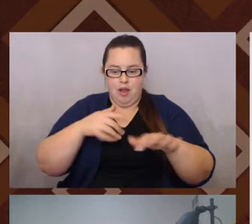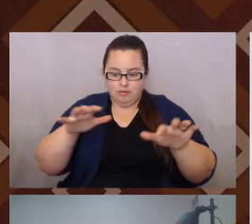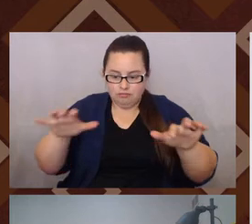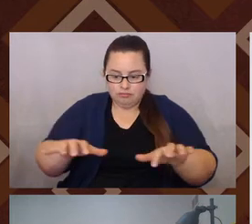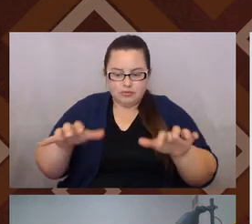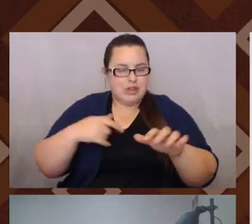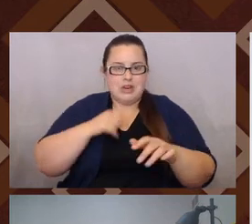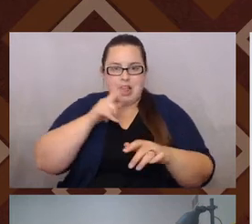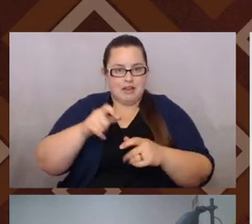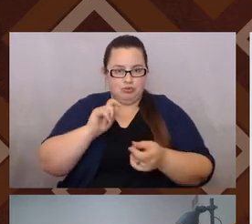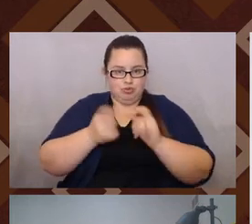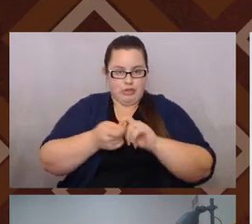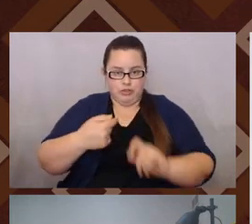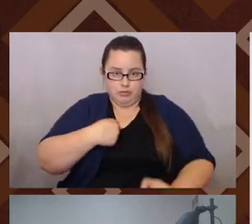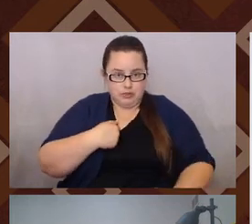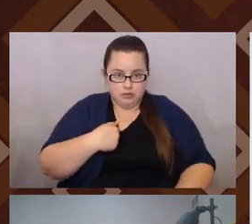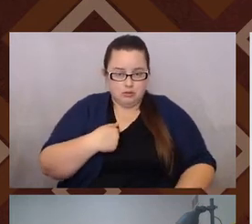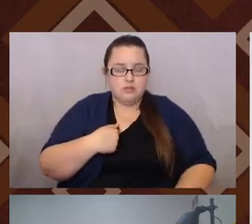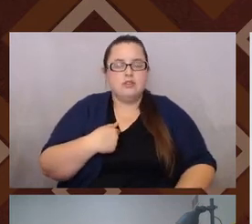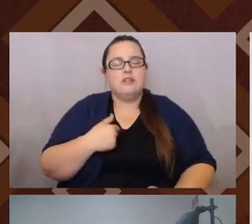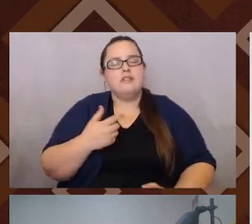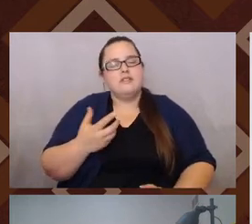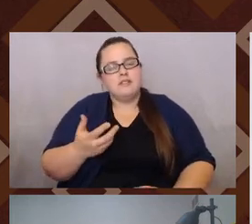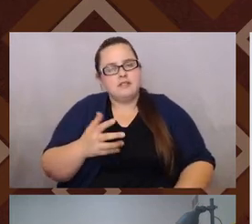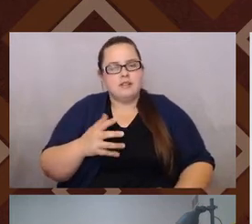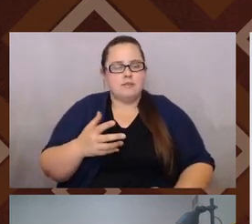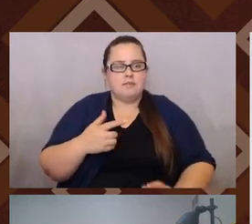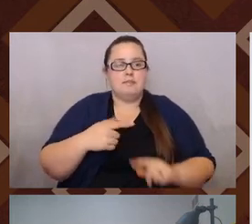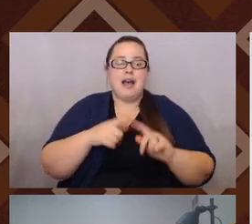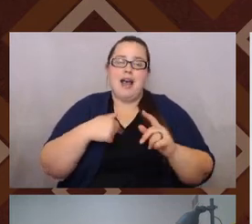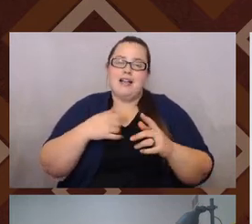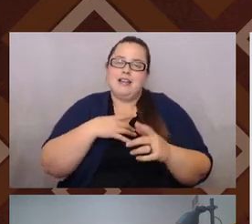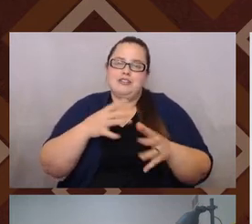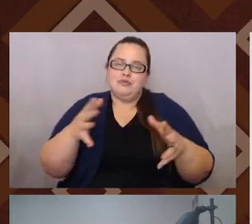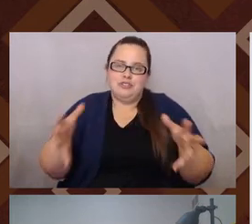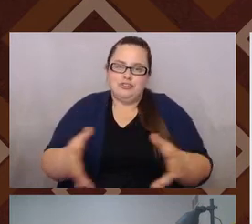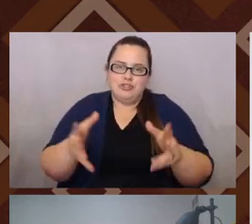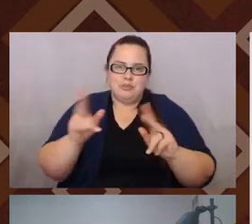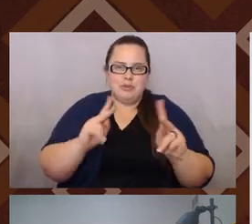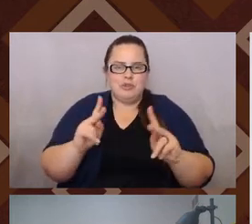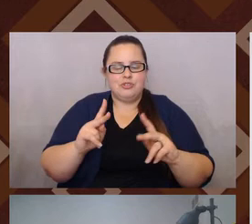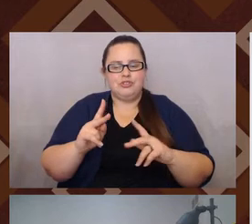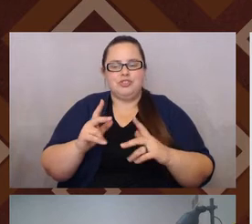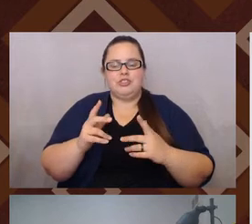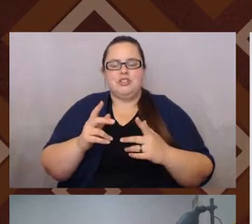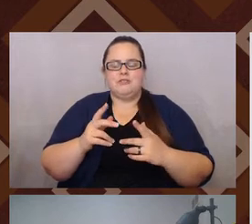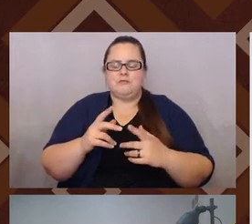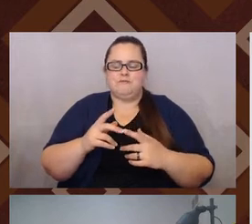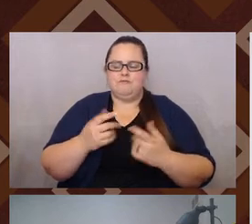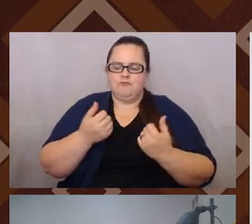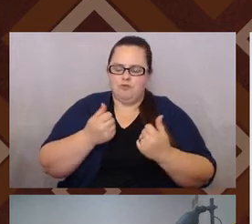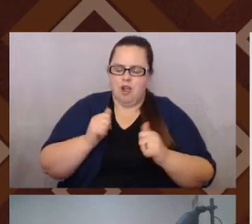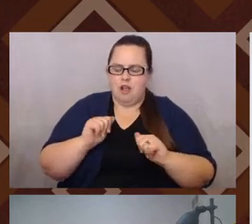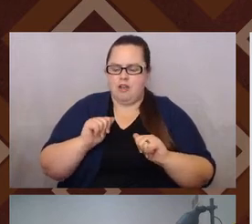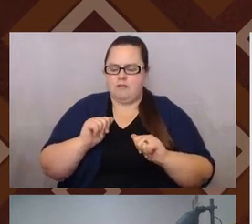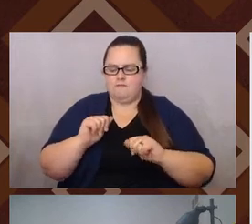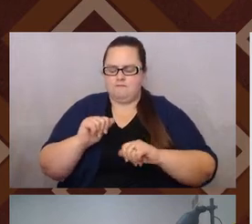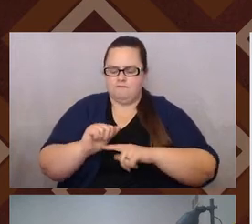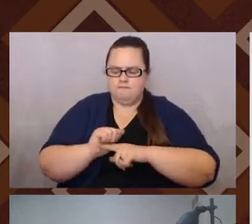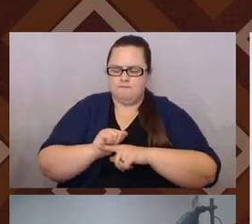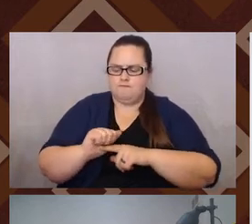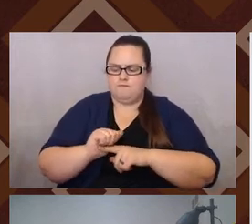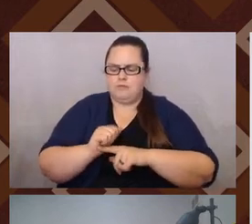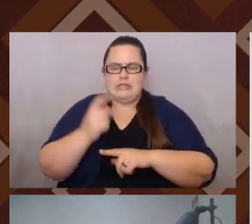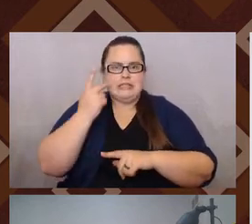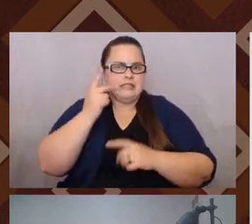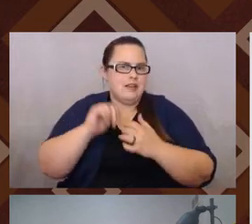Um, but I, I like to encourage folks to kind of just sit with it and try it out, especially in class. Right. Um, and see how